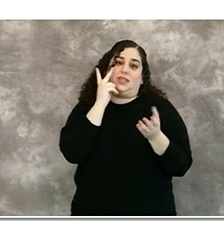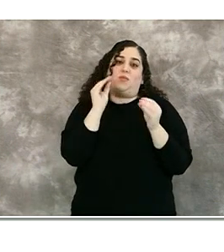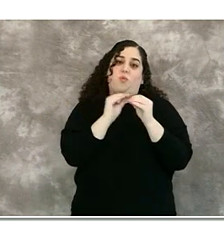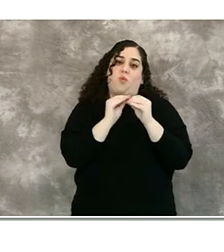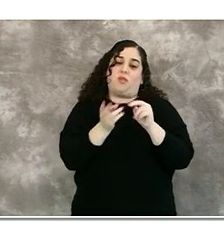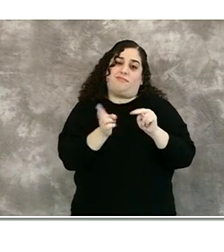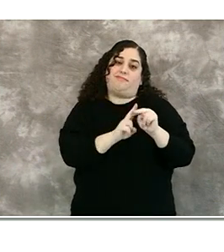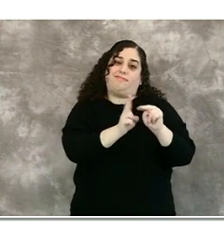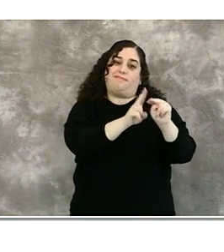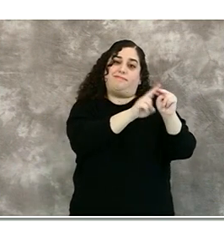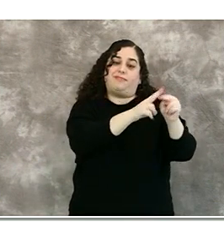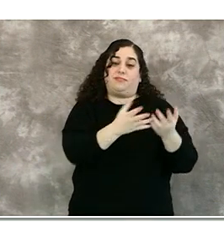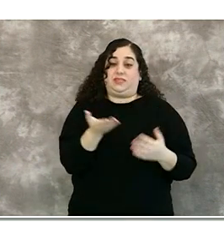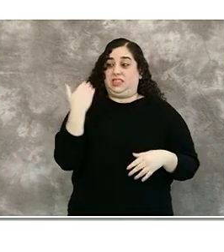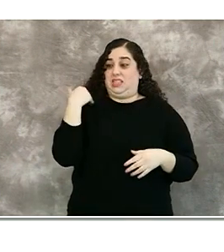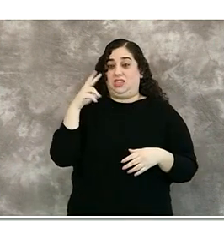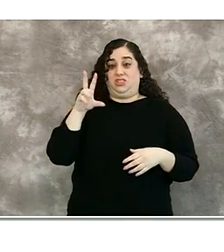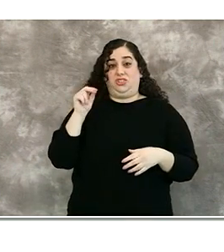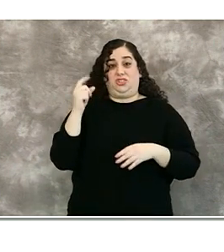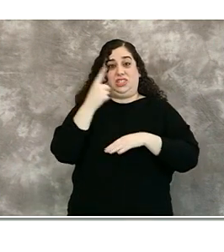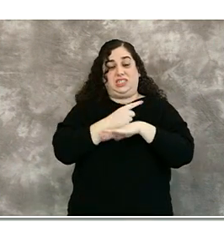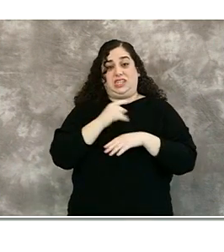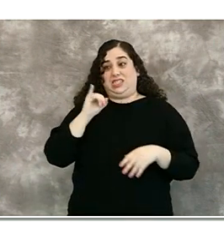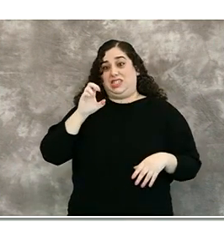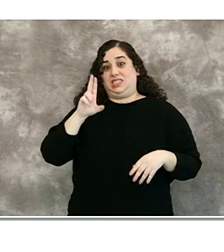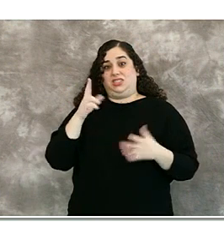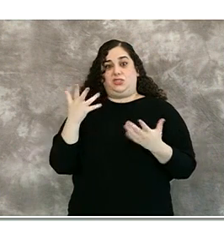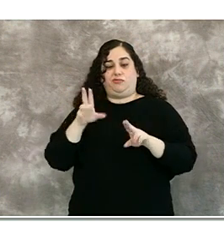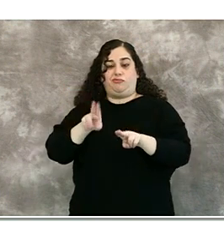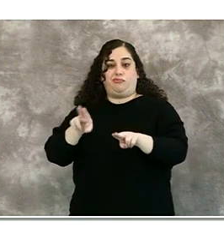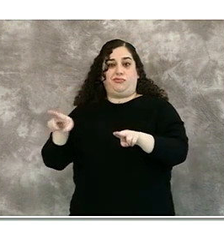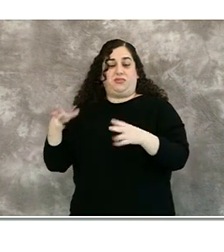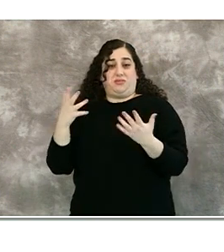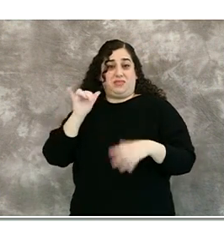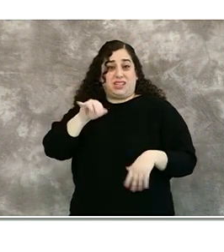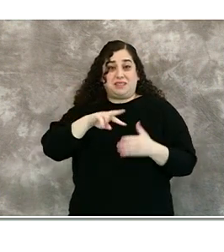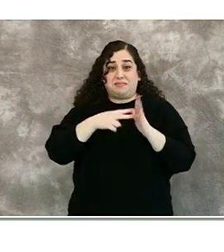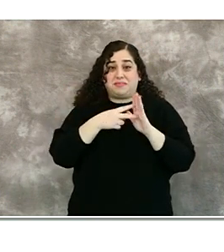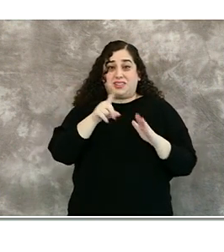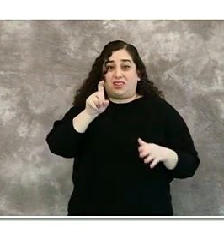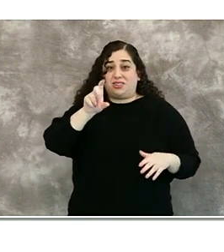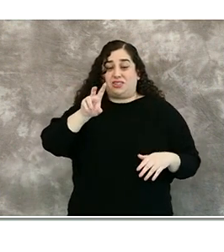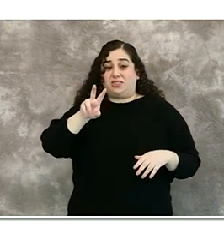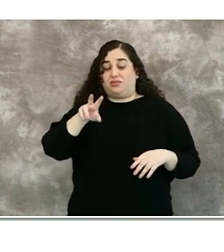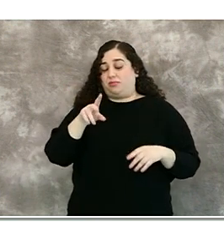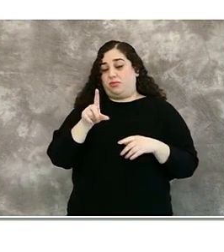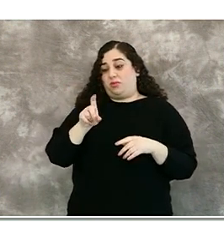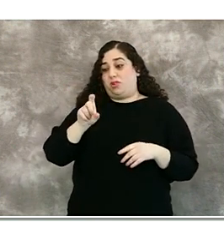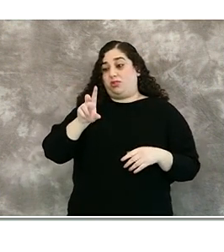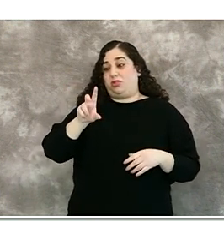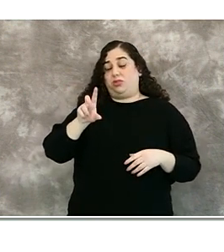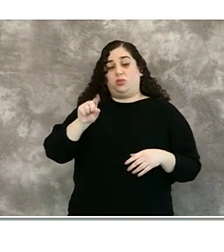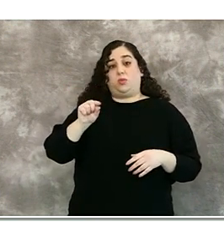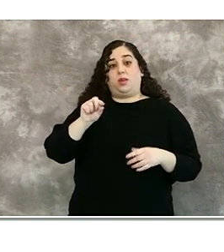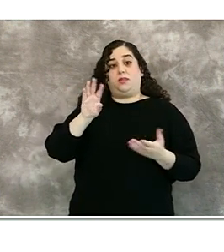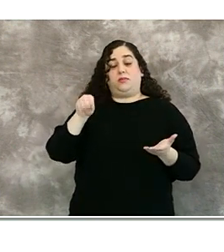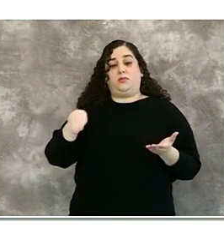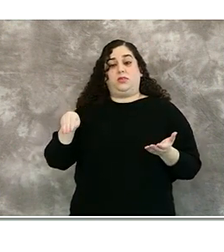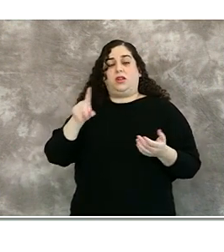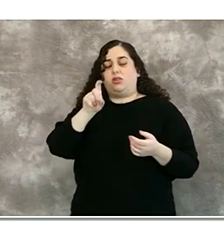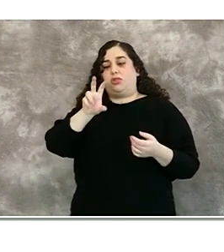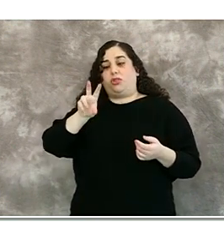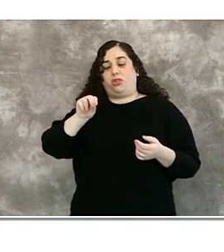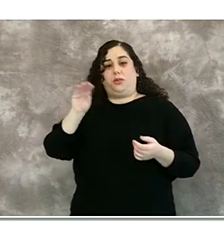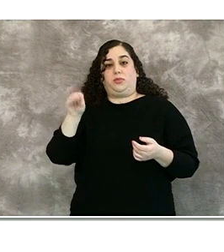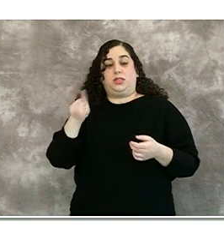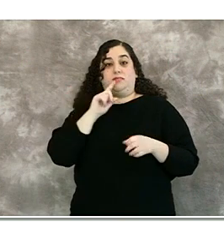days for ICU cases again 120% increase in the last 30 days and we again expect this to